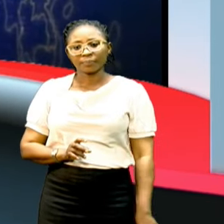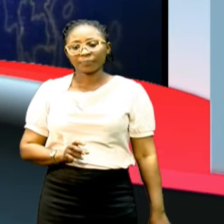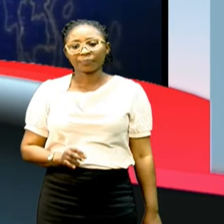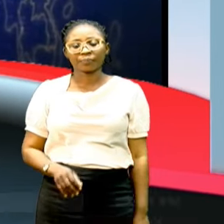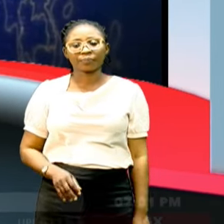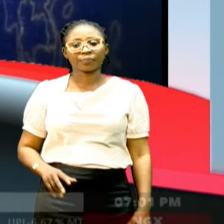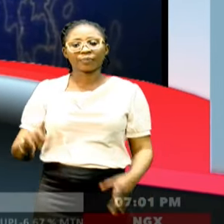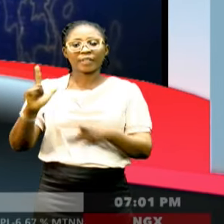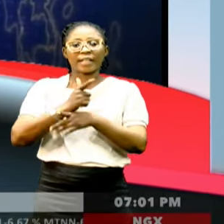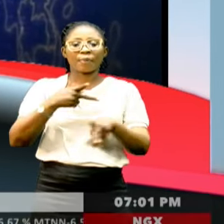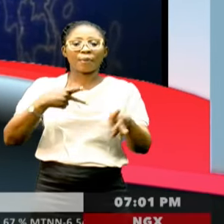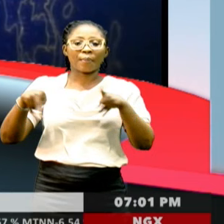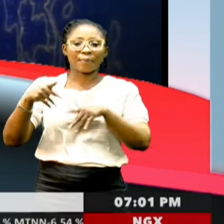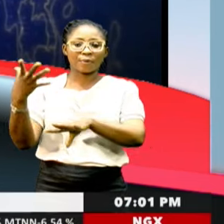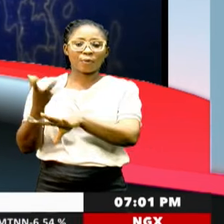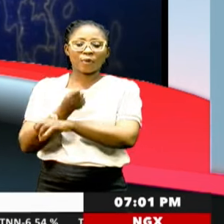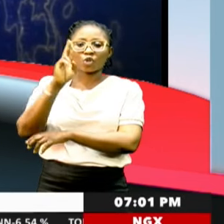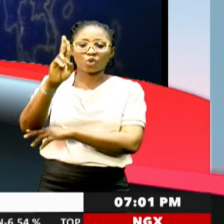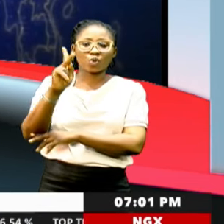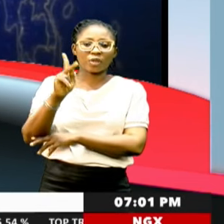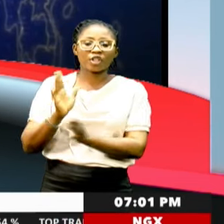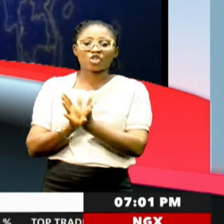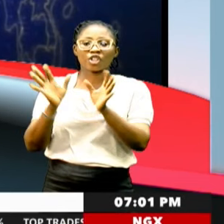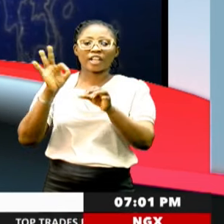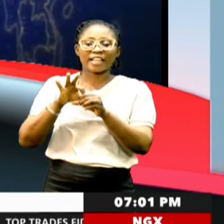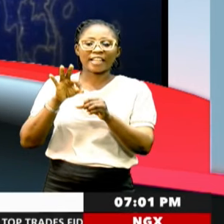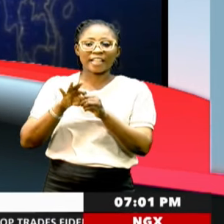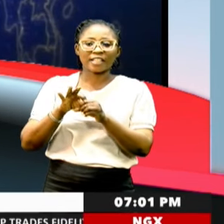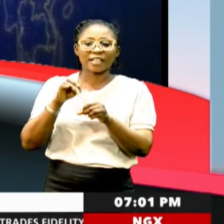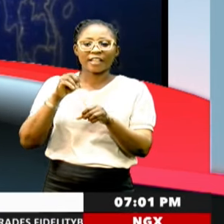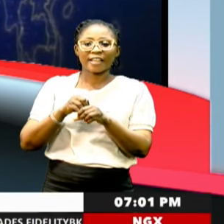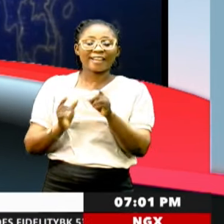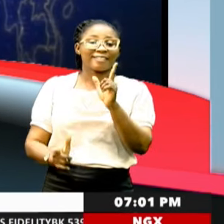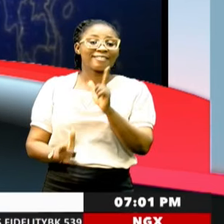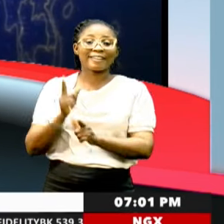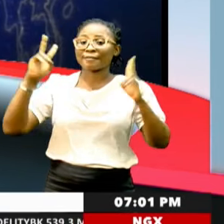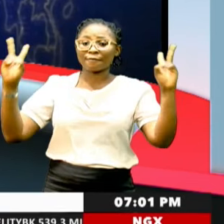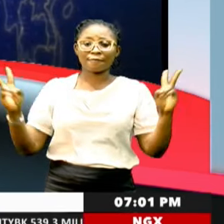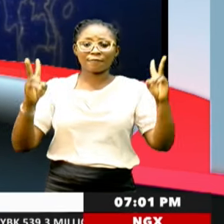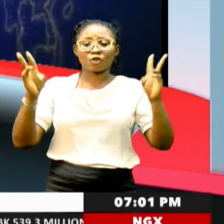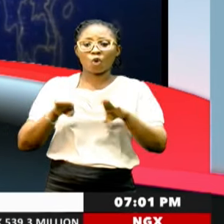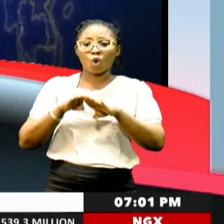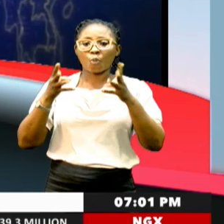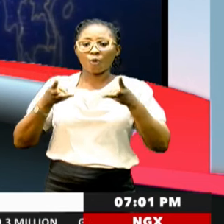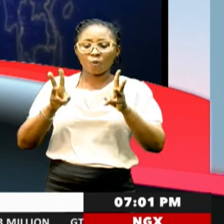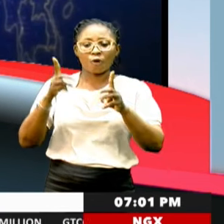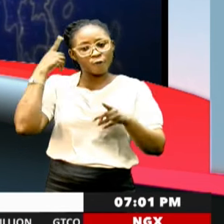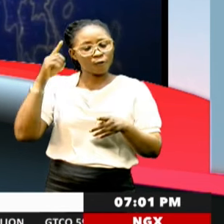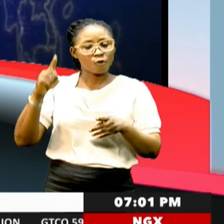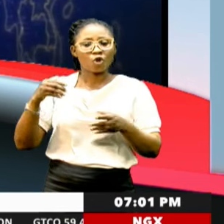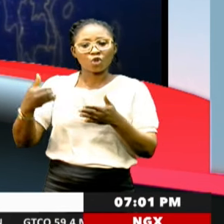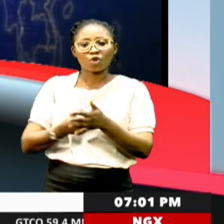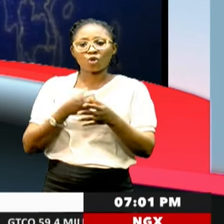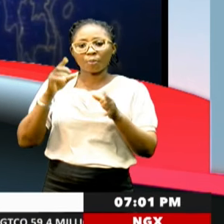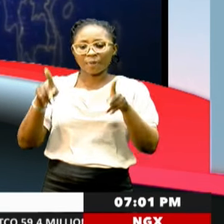The Liberal Party wins the UK general elections in a landslide victory, paving the way for Keir Stama to come